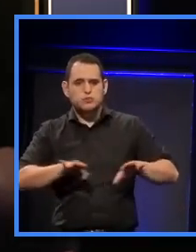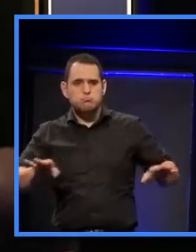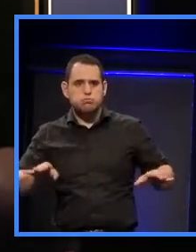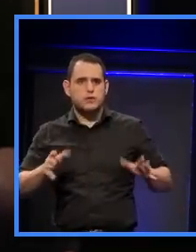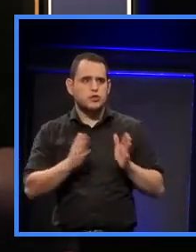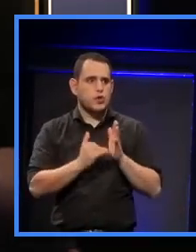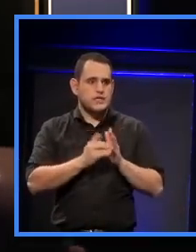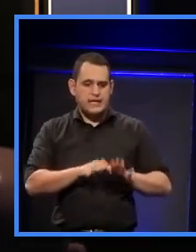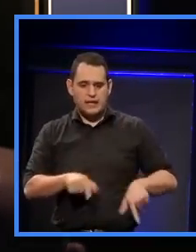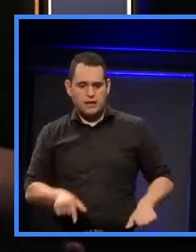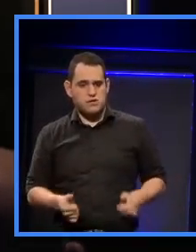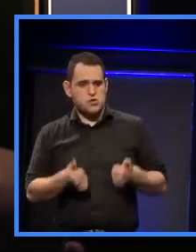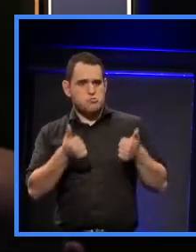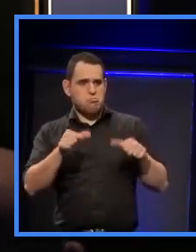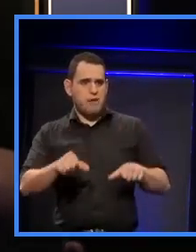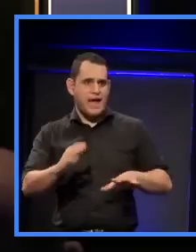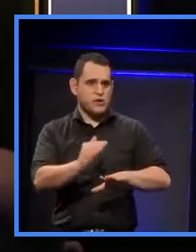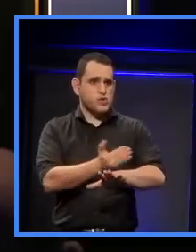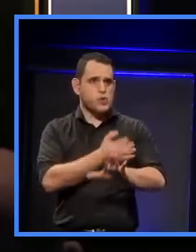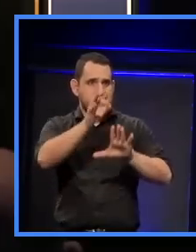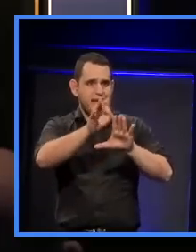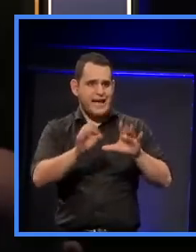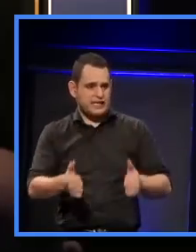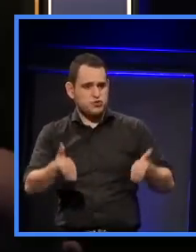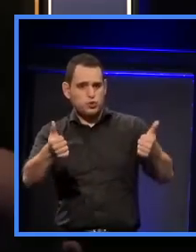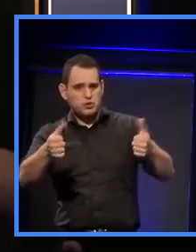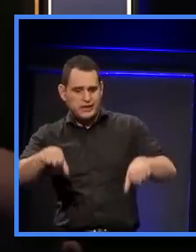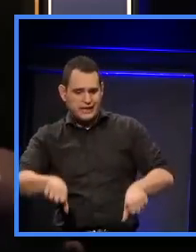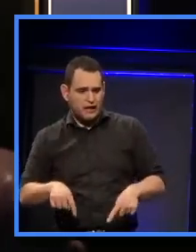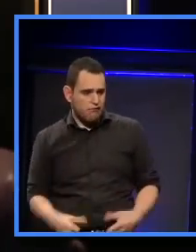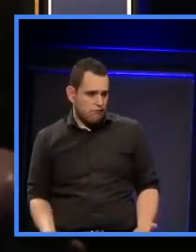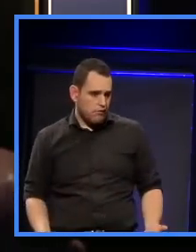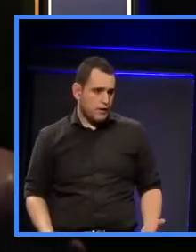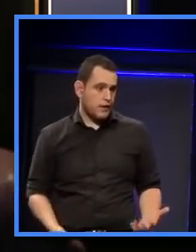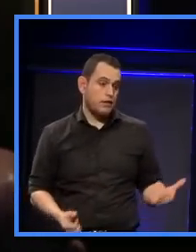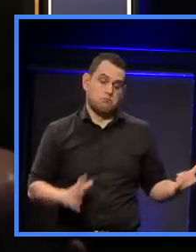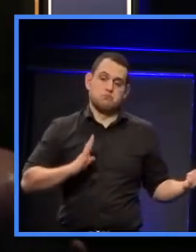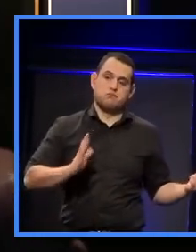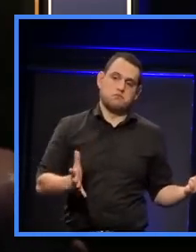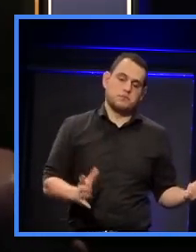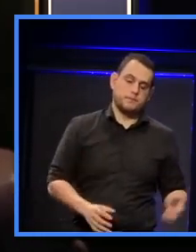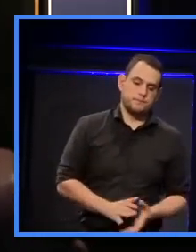building architecture and architecture in general in your world? Sure.